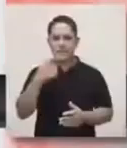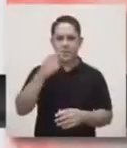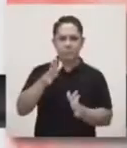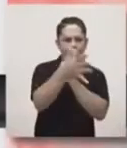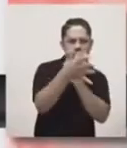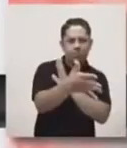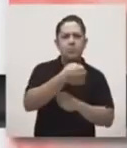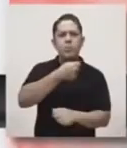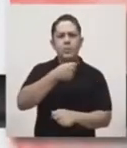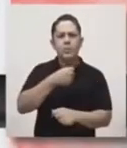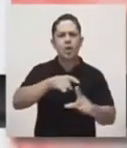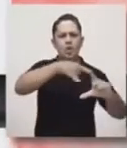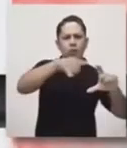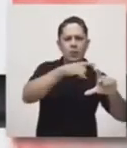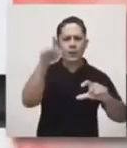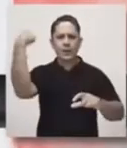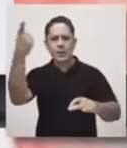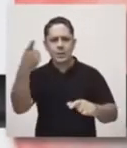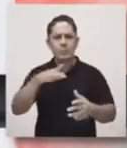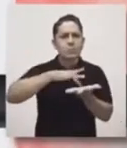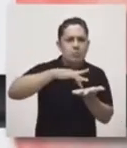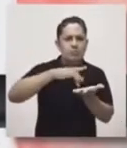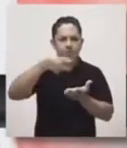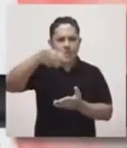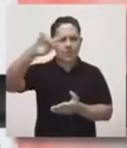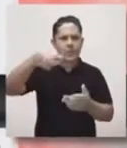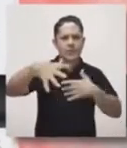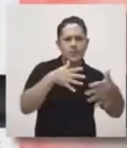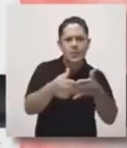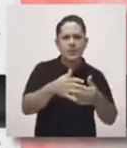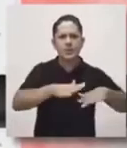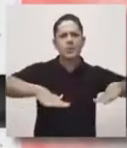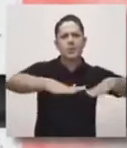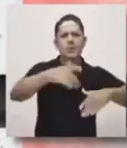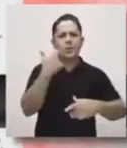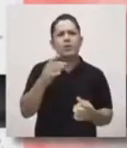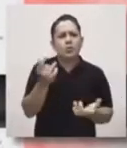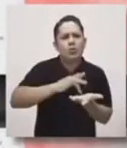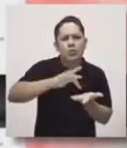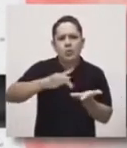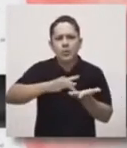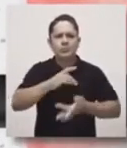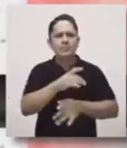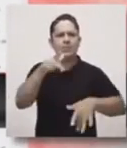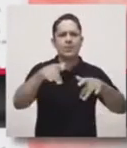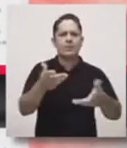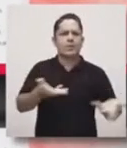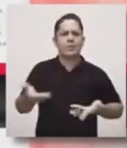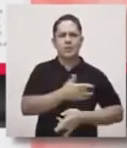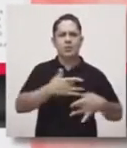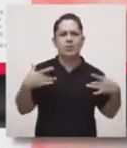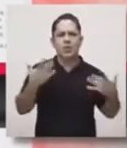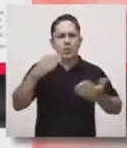Quote a press release, the Comptroller General urges the departmental government to guarantee health services by which he acts that for no reason will the provision